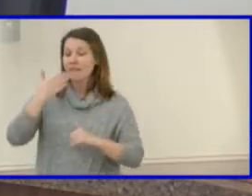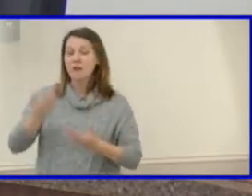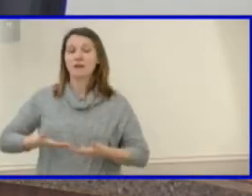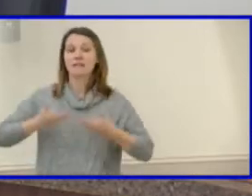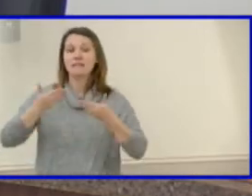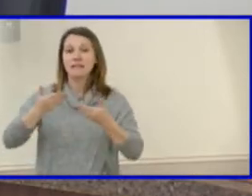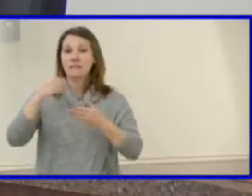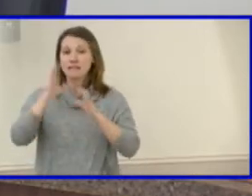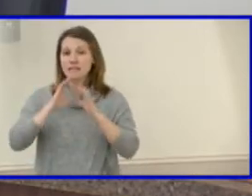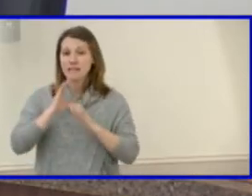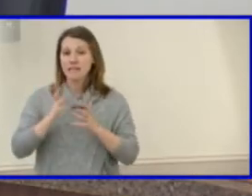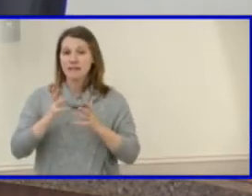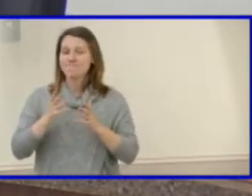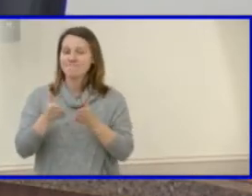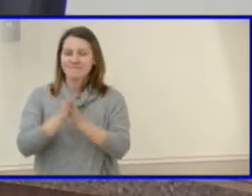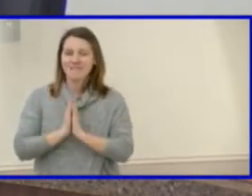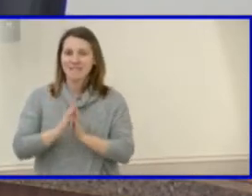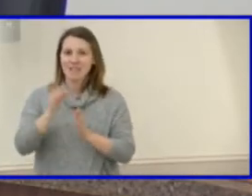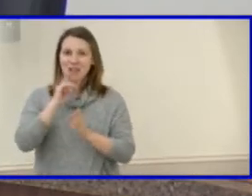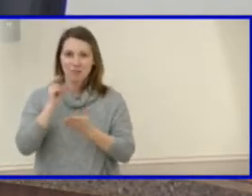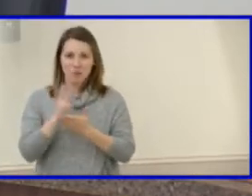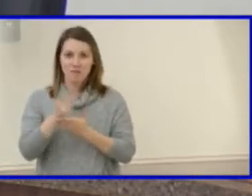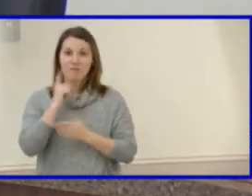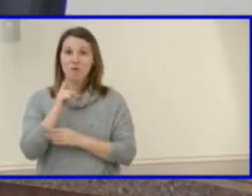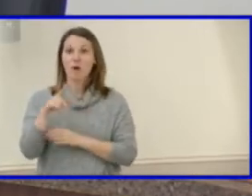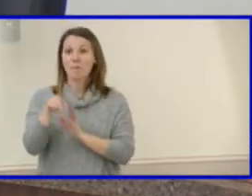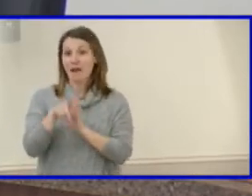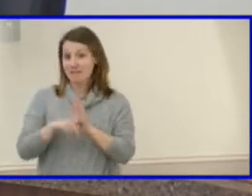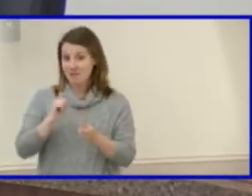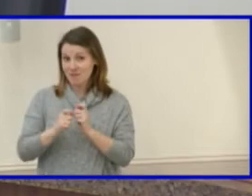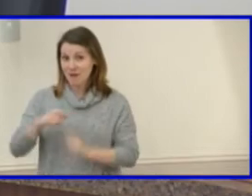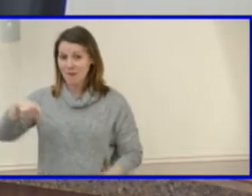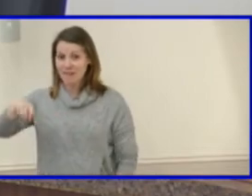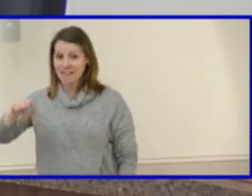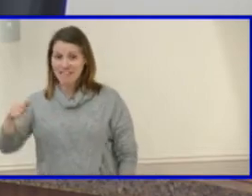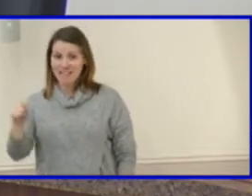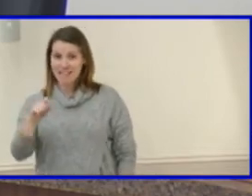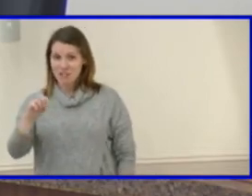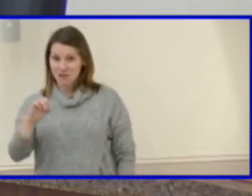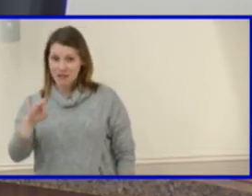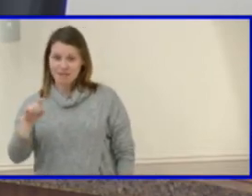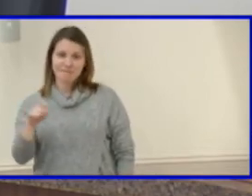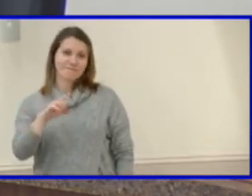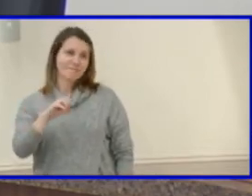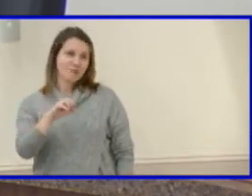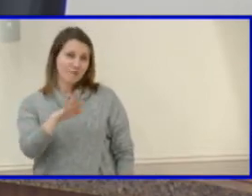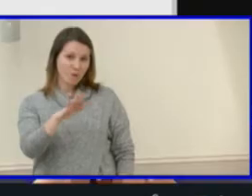approve proposed revisions to policy P10-08-003 long range planning. So moved.